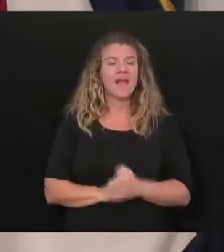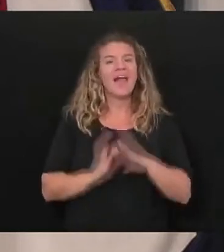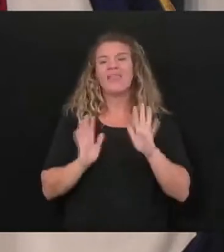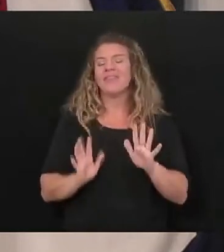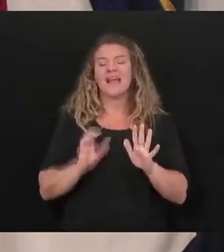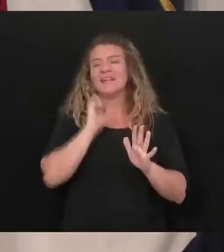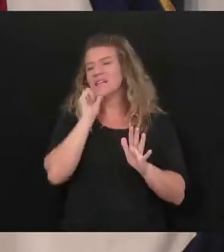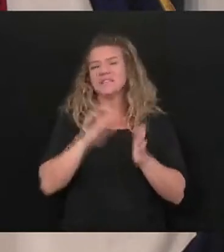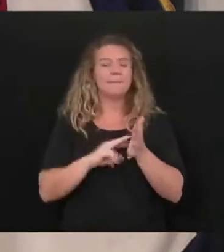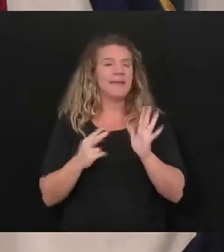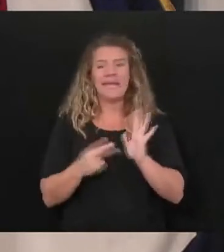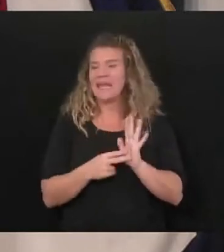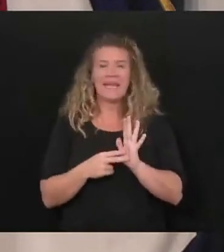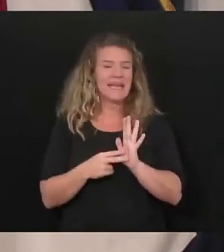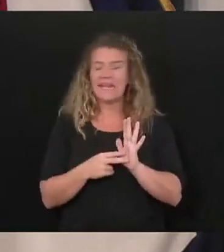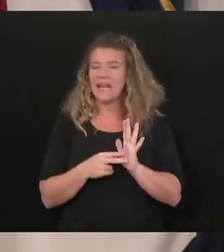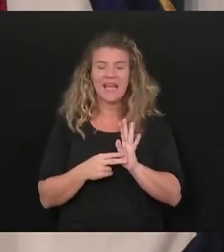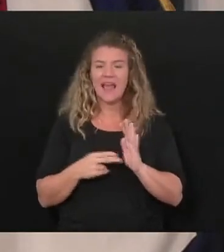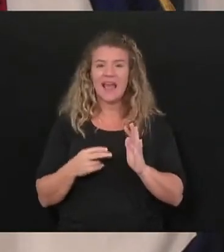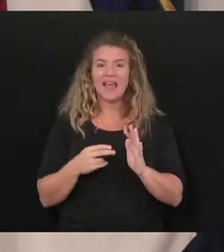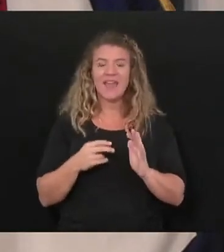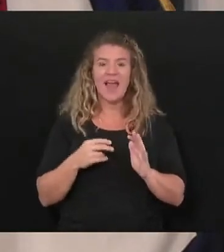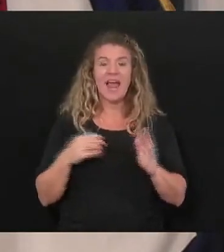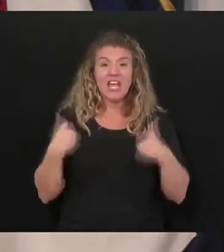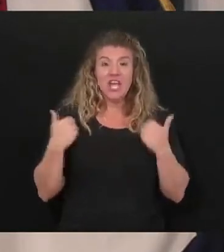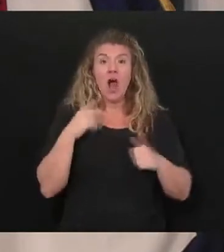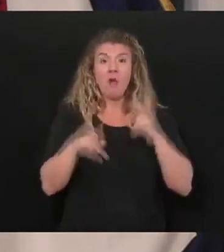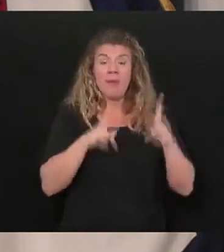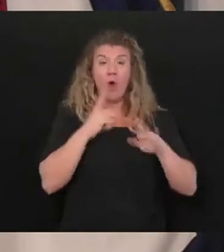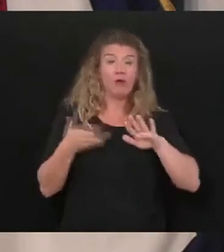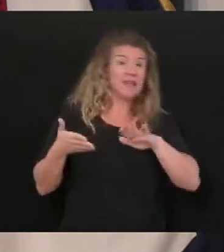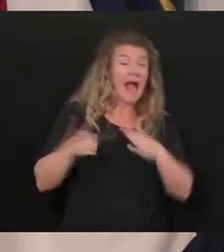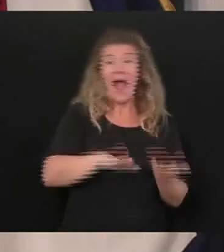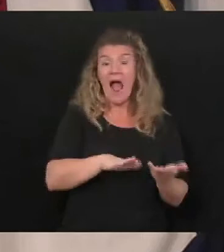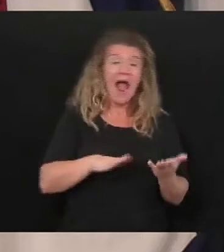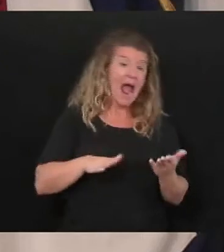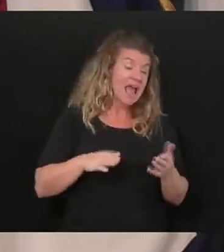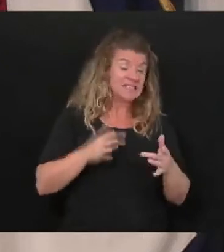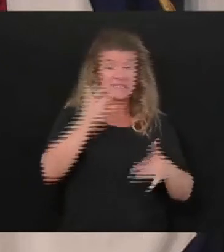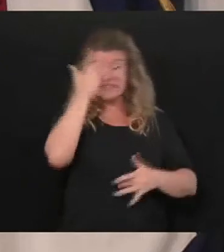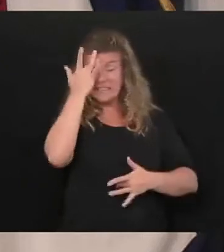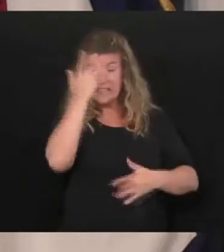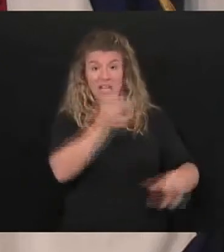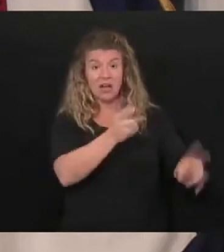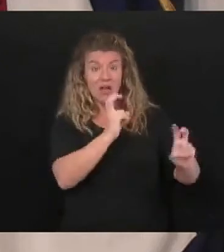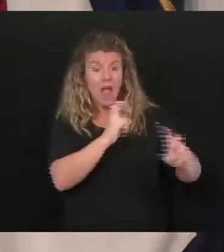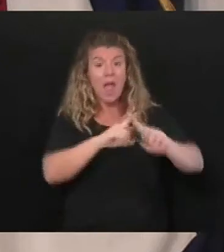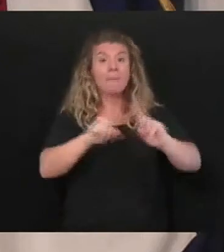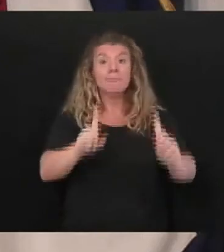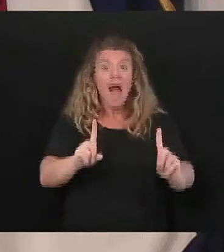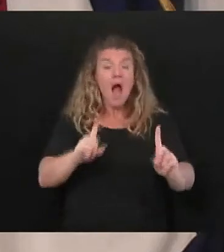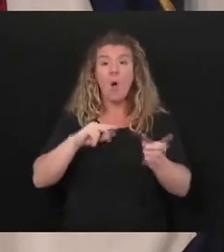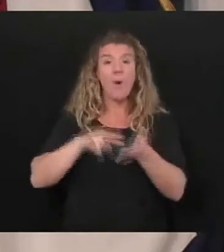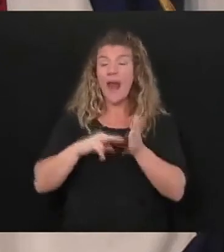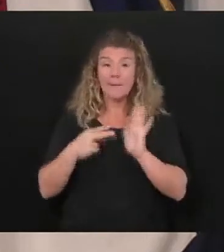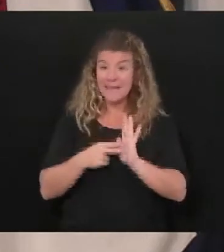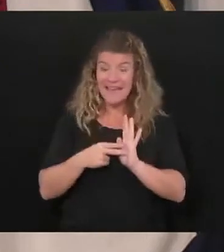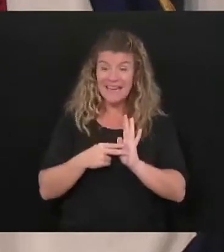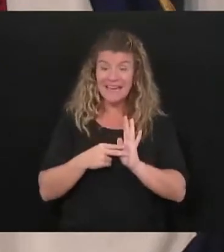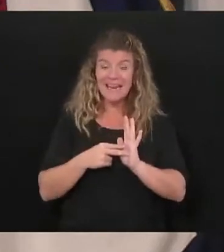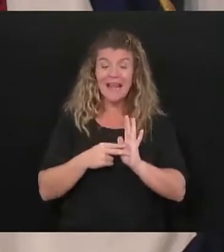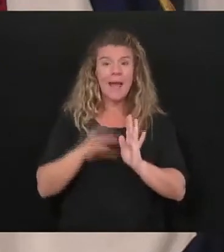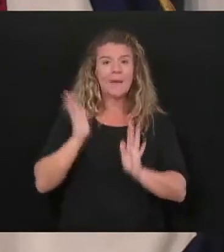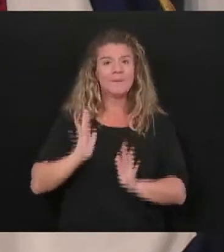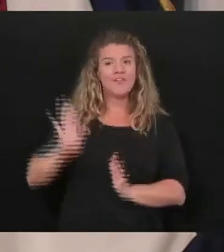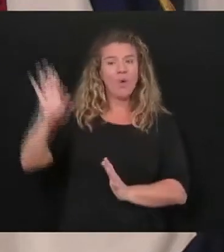giant high percentage of the younger people are dying or terribly sick with this. But what I'm saying to you before we